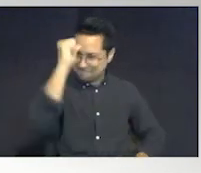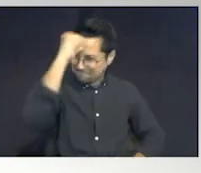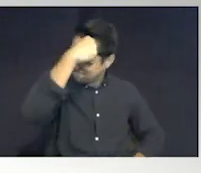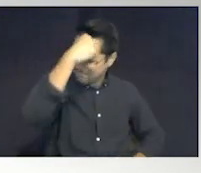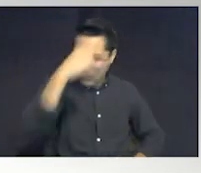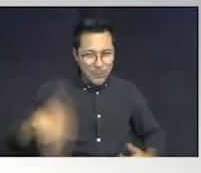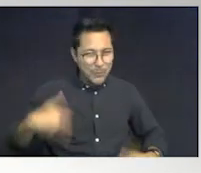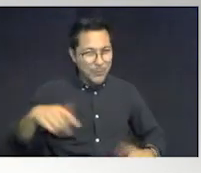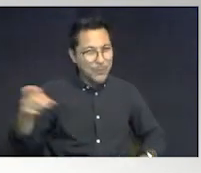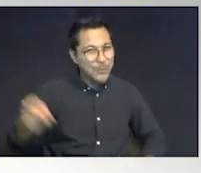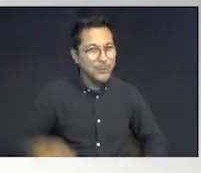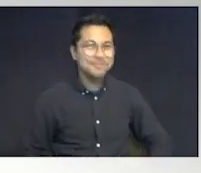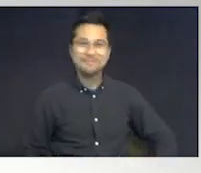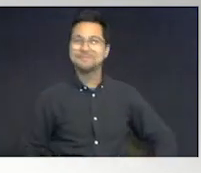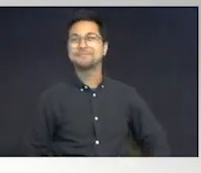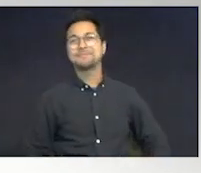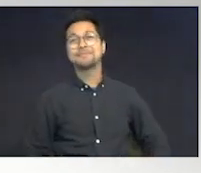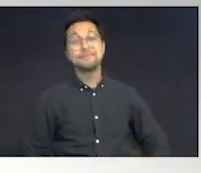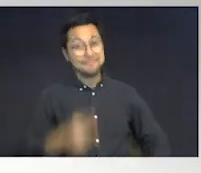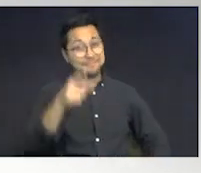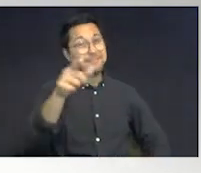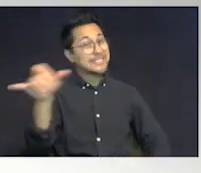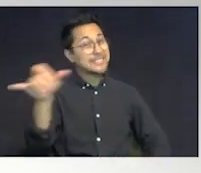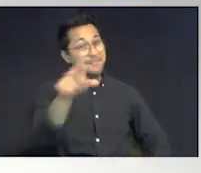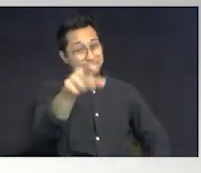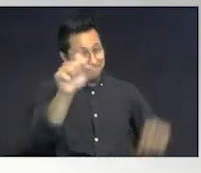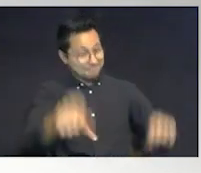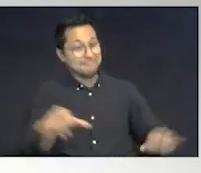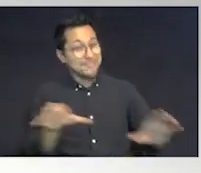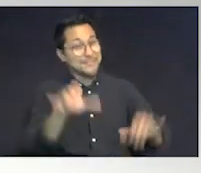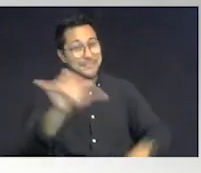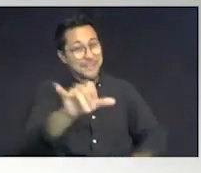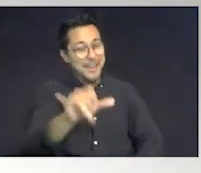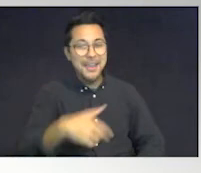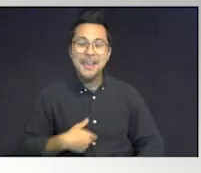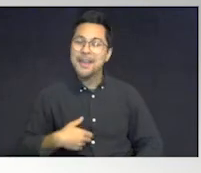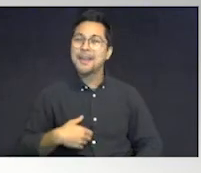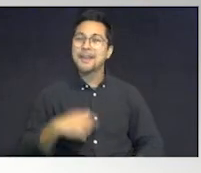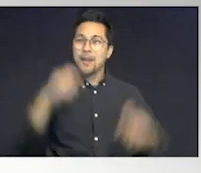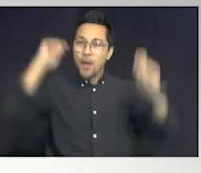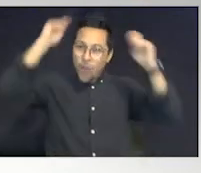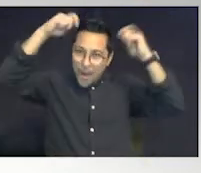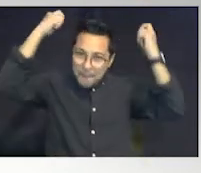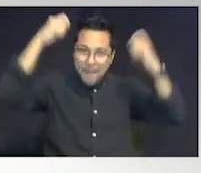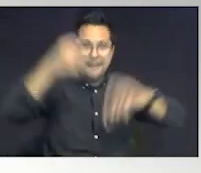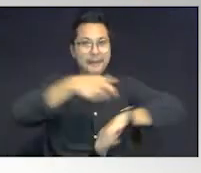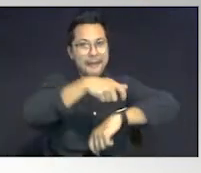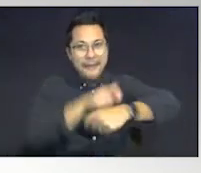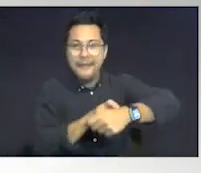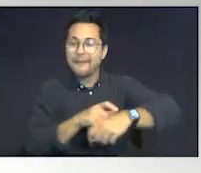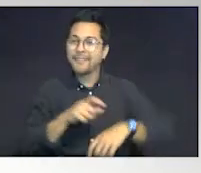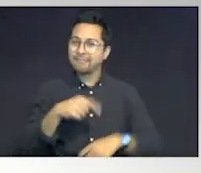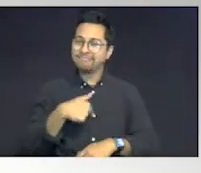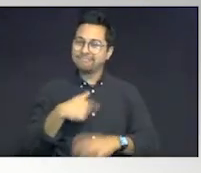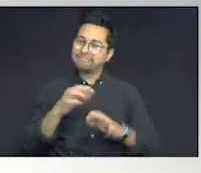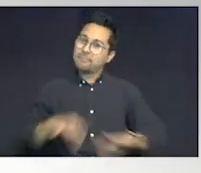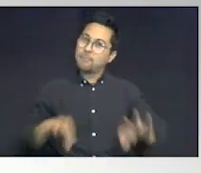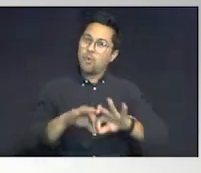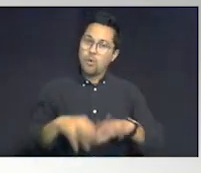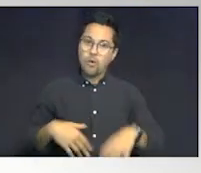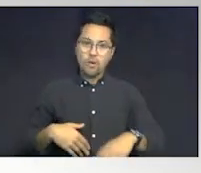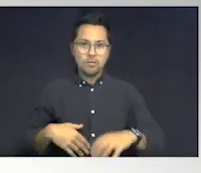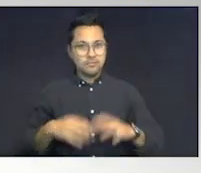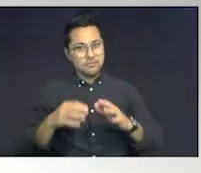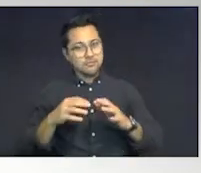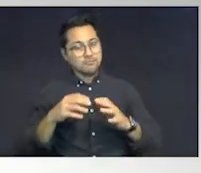not digging at all. You can do the same. Ribbons. These are the key factors. Put